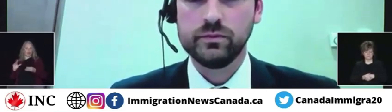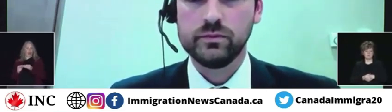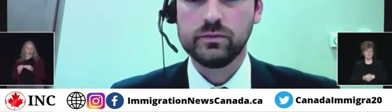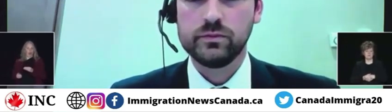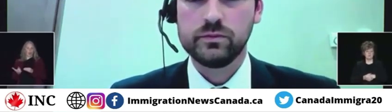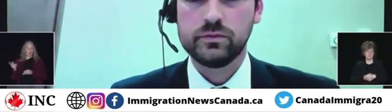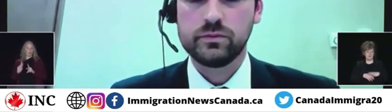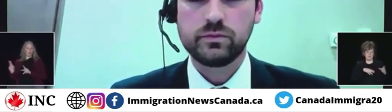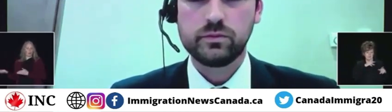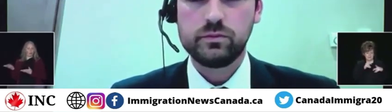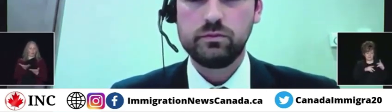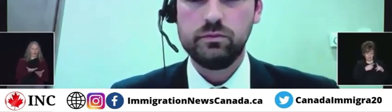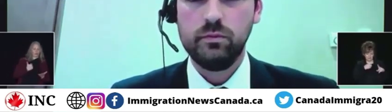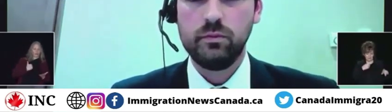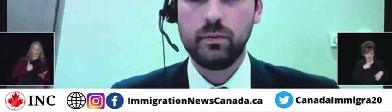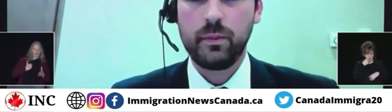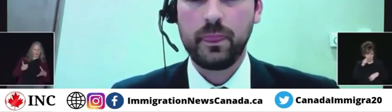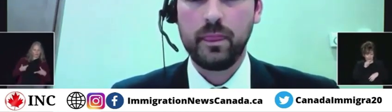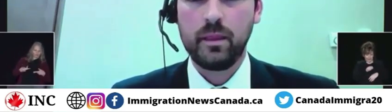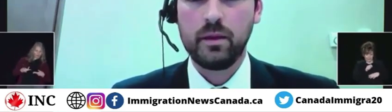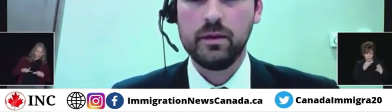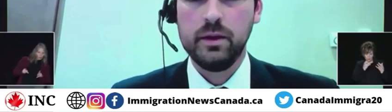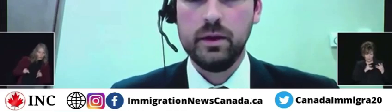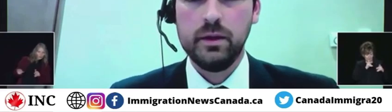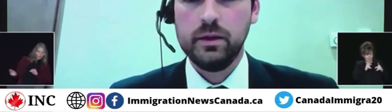earlier when you were asked by my coworker.